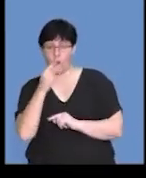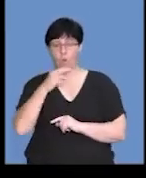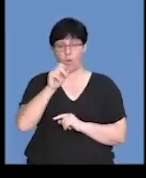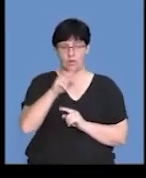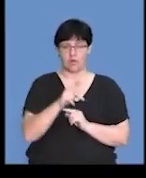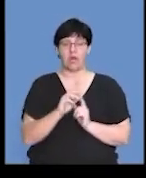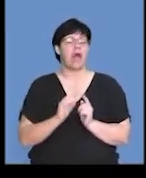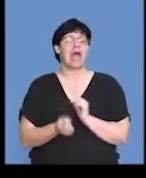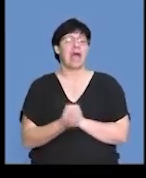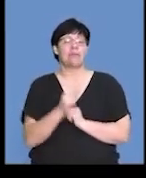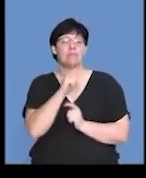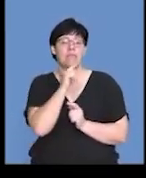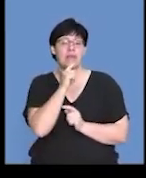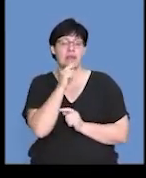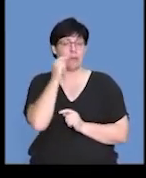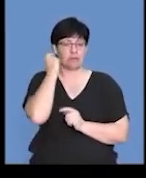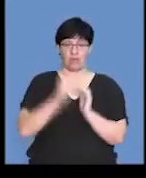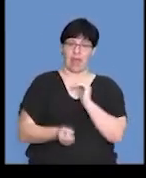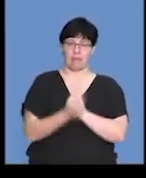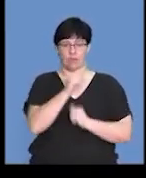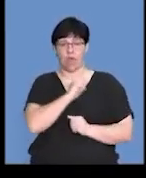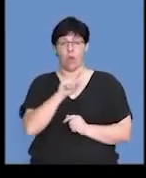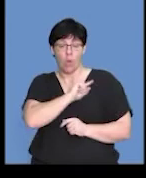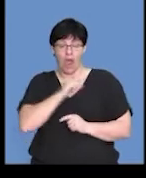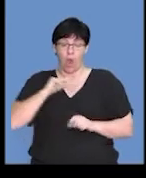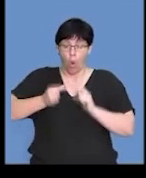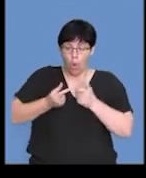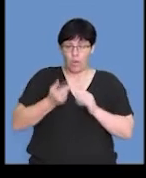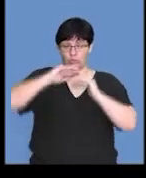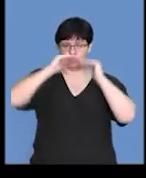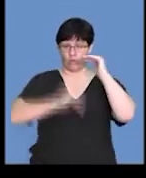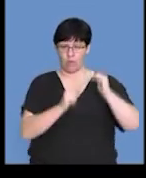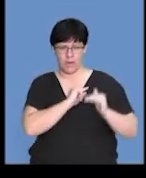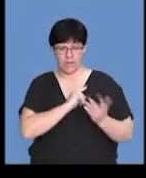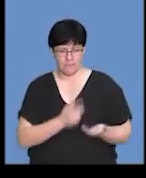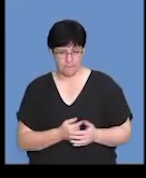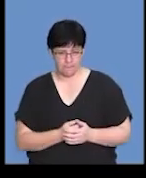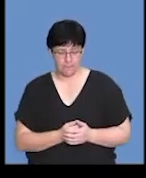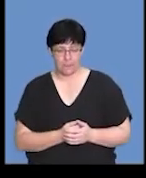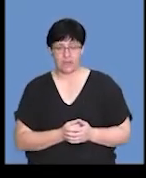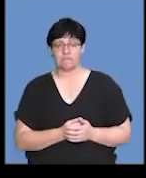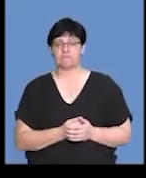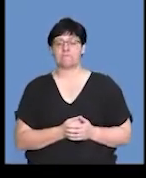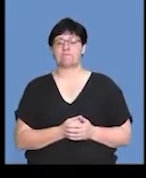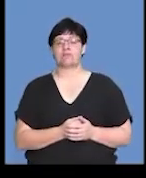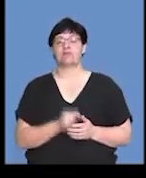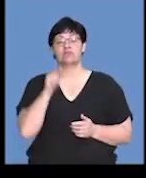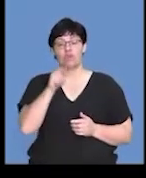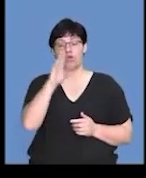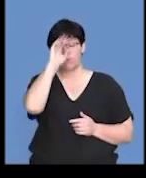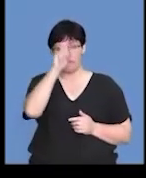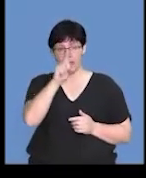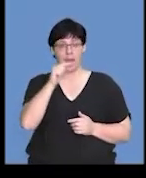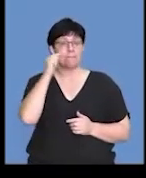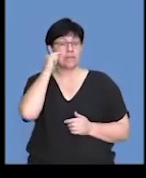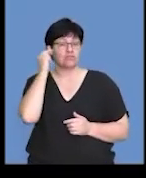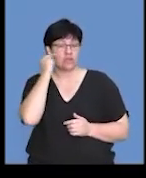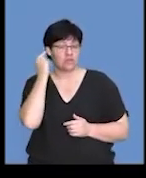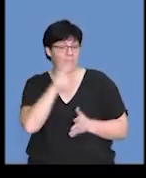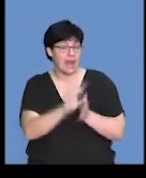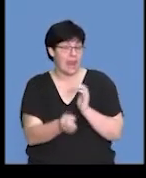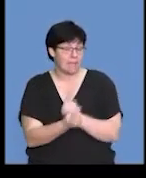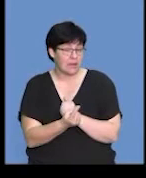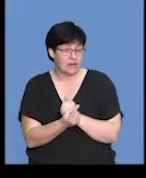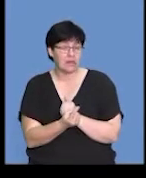causes menstruation. And I'll take it back to the graph because that often can help. And so, guys, remember that menstruation takes